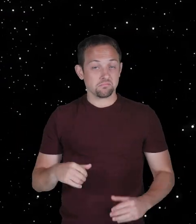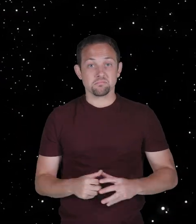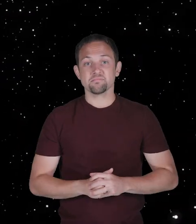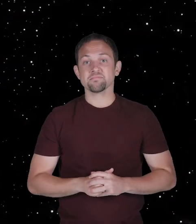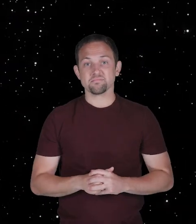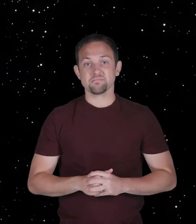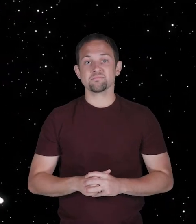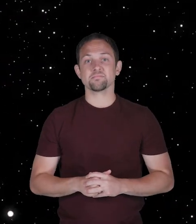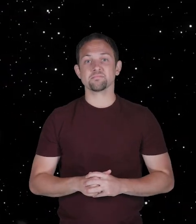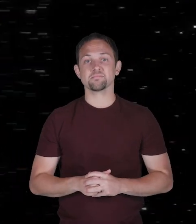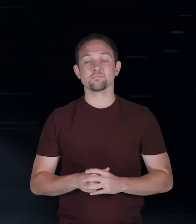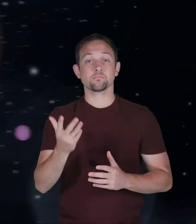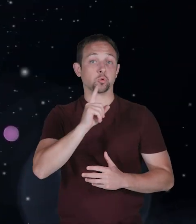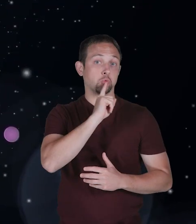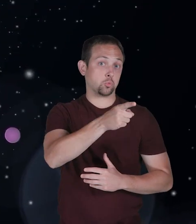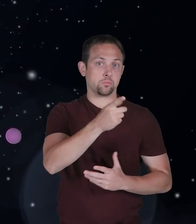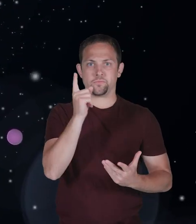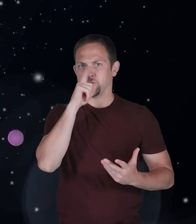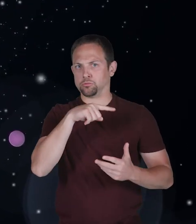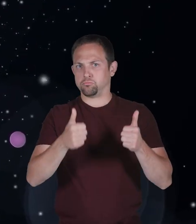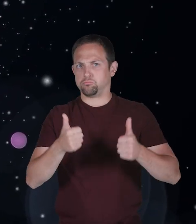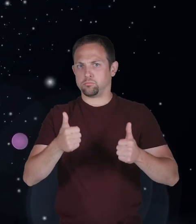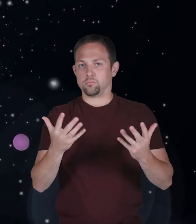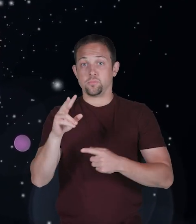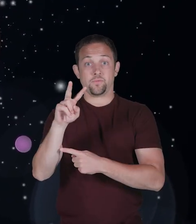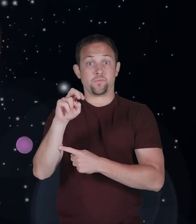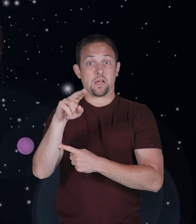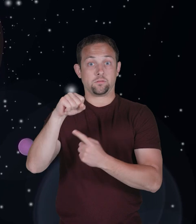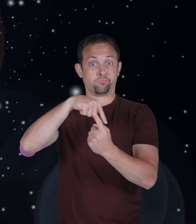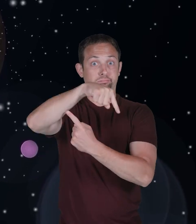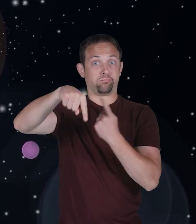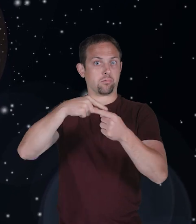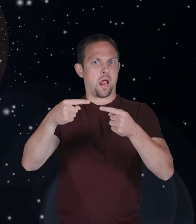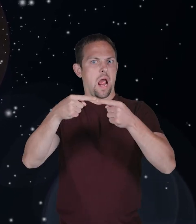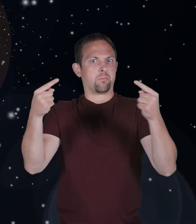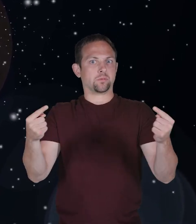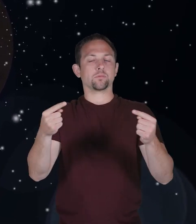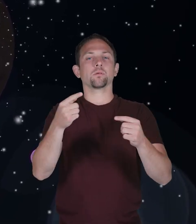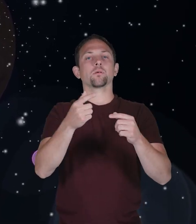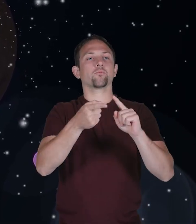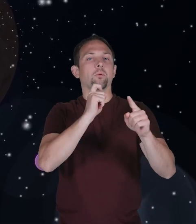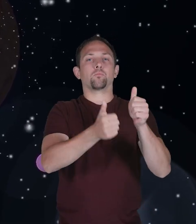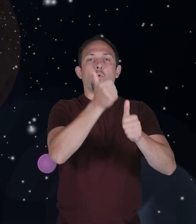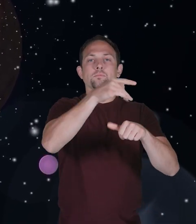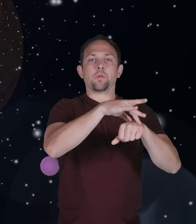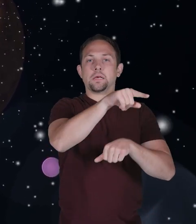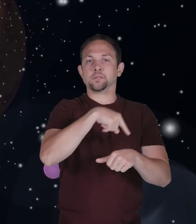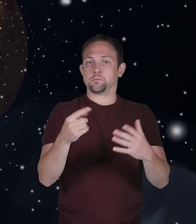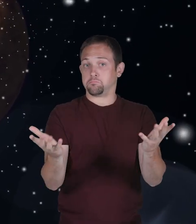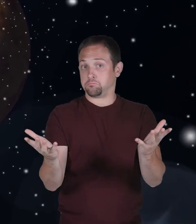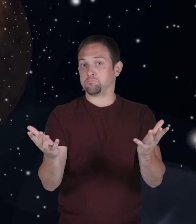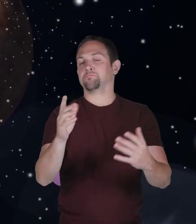east. Whoa! True or false? Venus rotates in the opposite direction of most